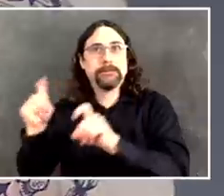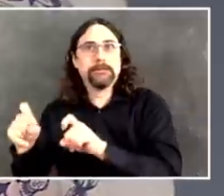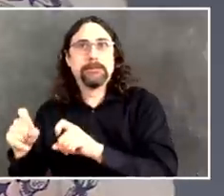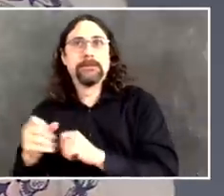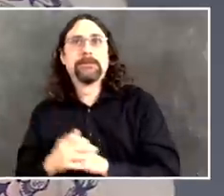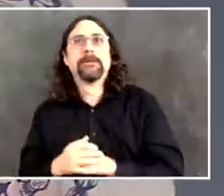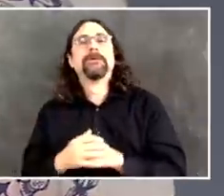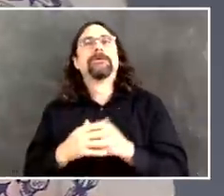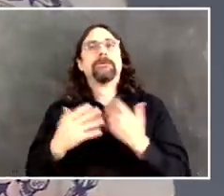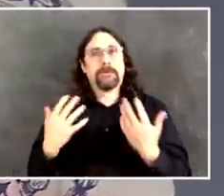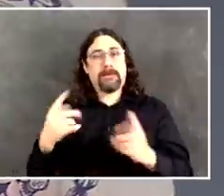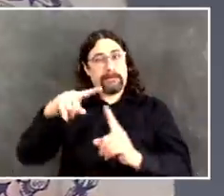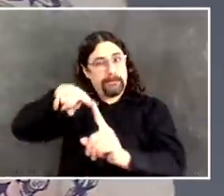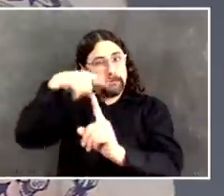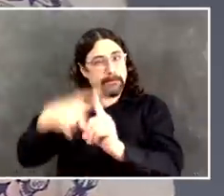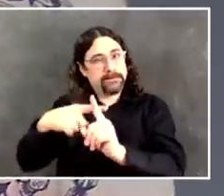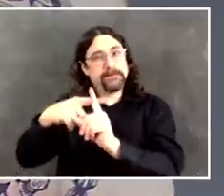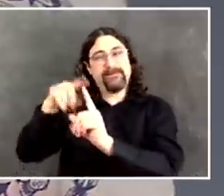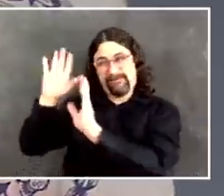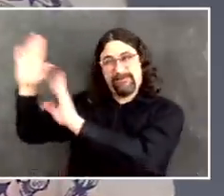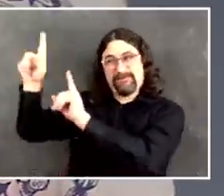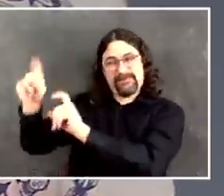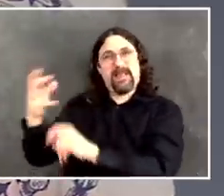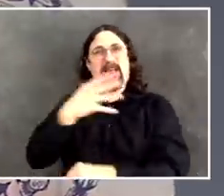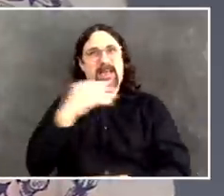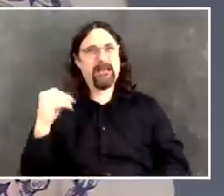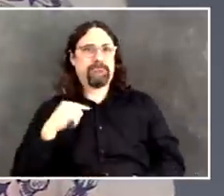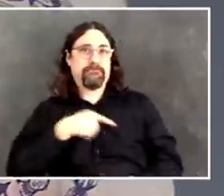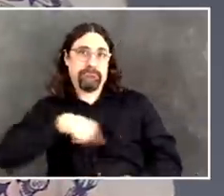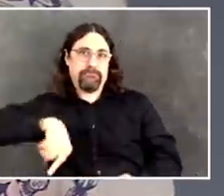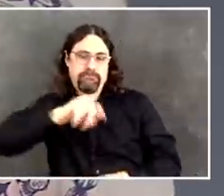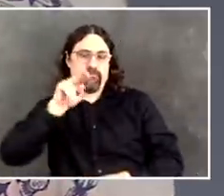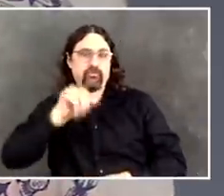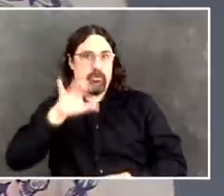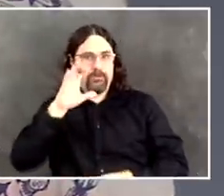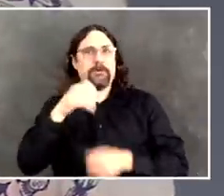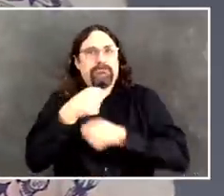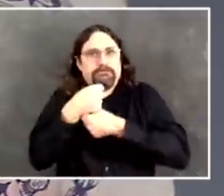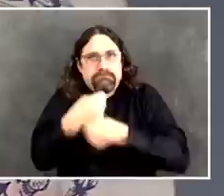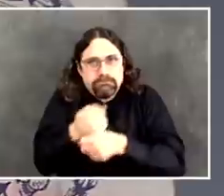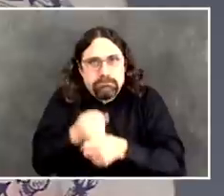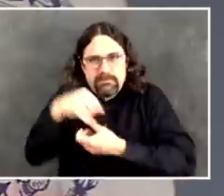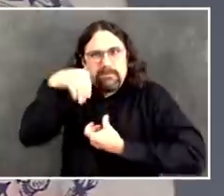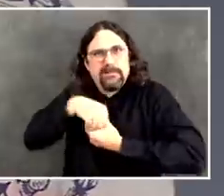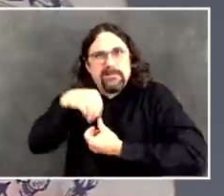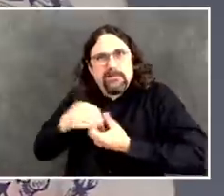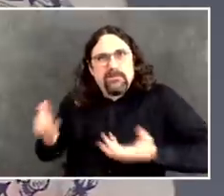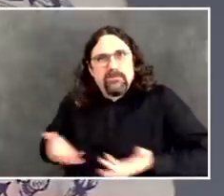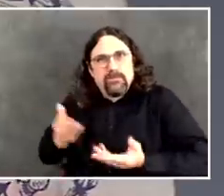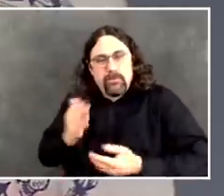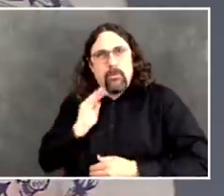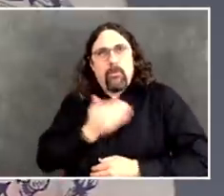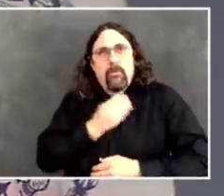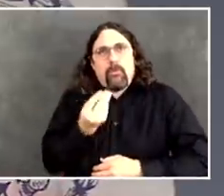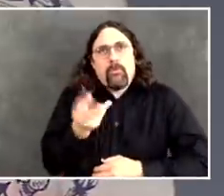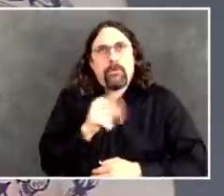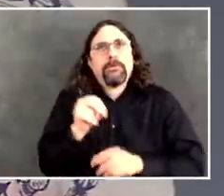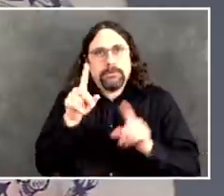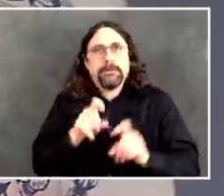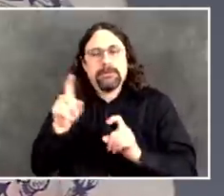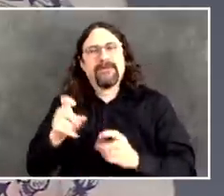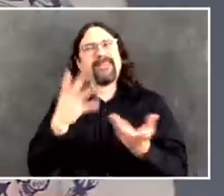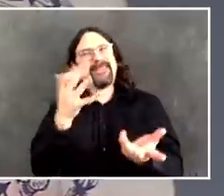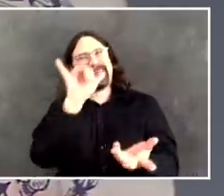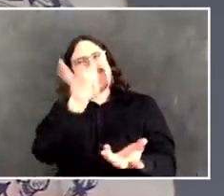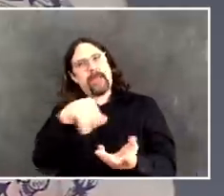This is the first time we've been able to imagine a true expansion, nowhere near where we have to be ultimately. And again, the only way that